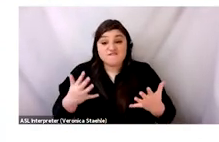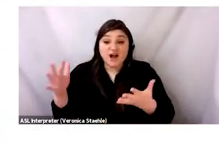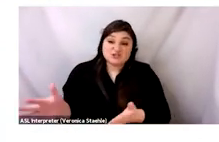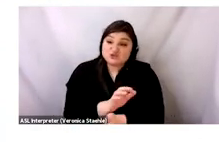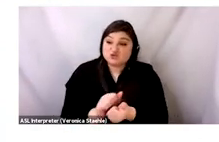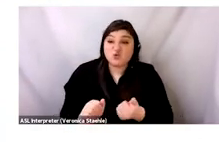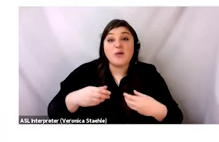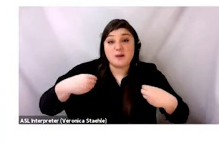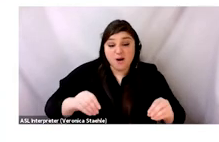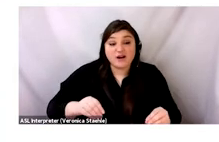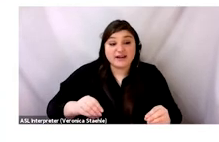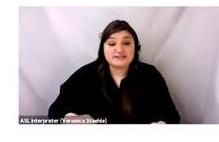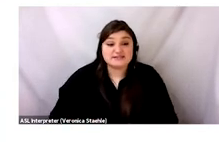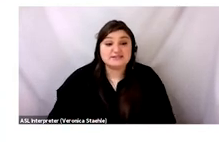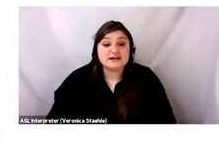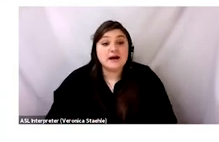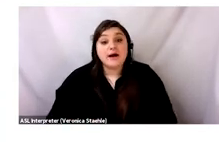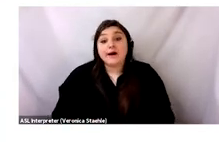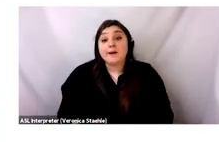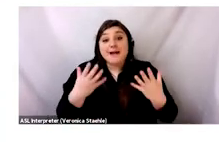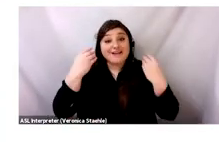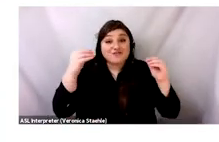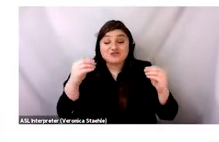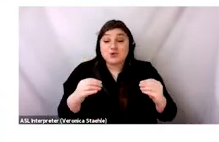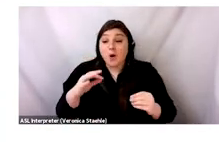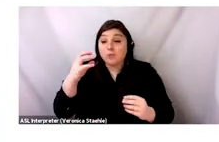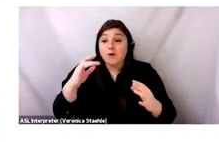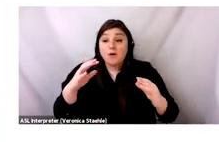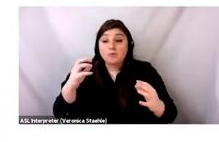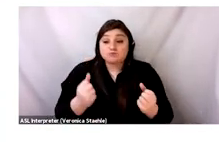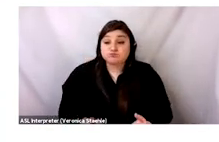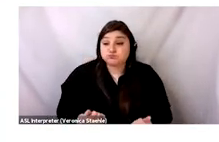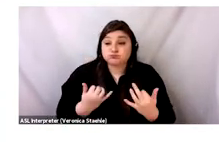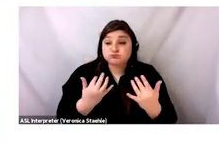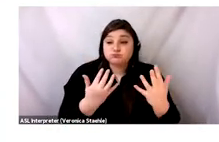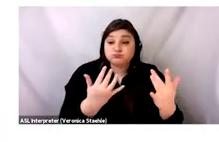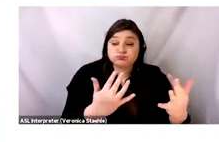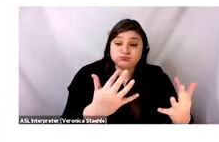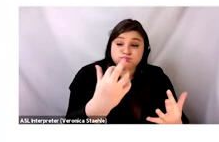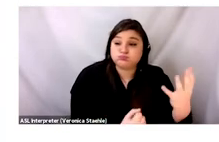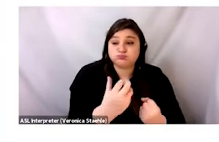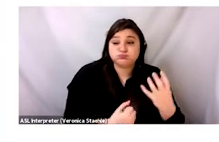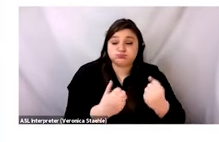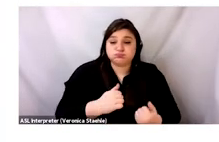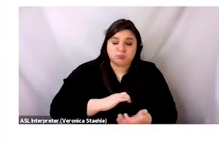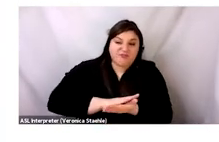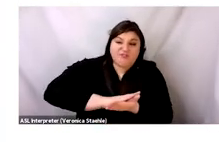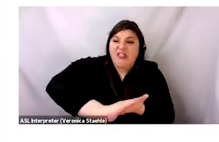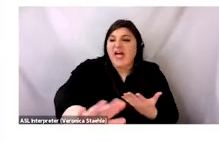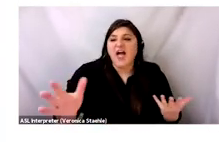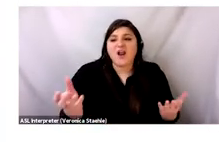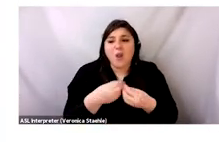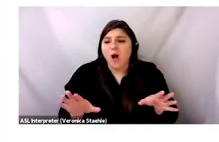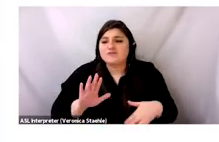fire destroyed part of Contamanto. 200 retailers and tailors were impacted. Their shops burnt to the ground. Many of them lost